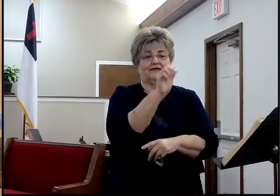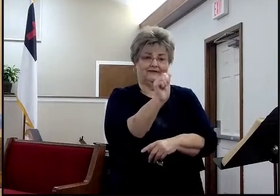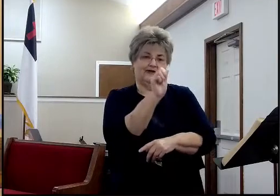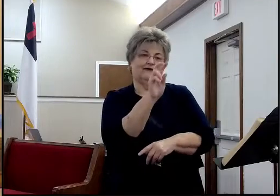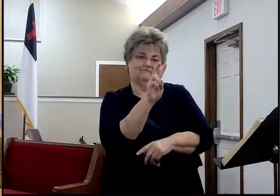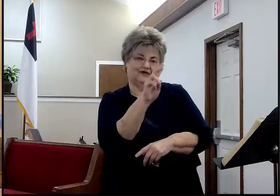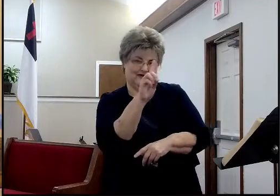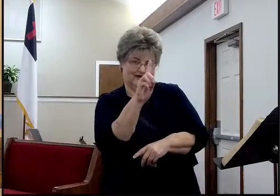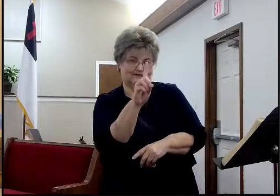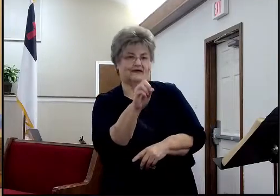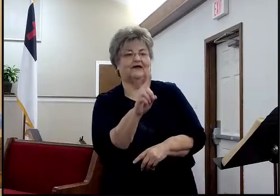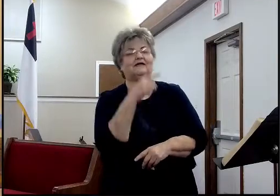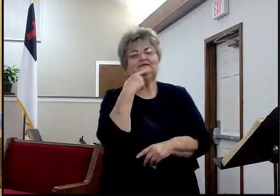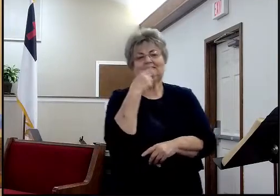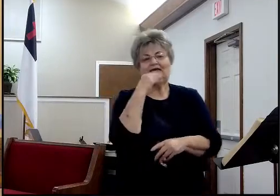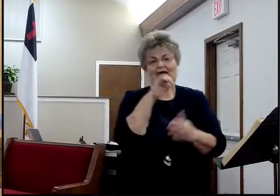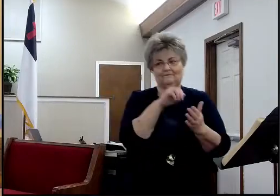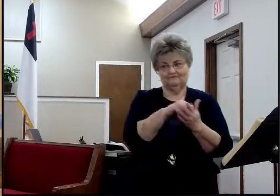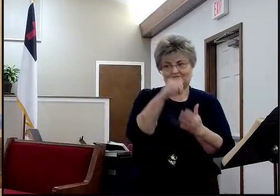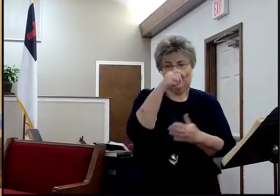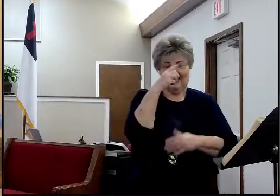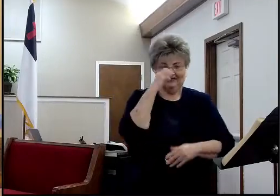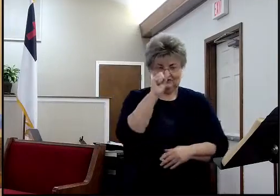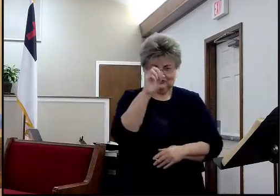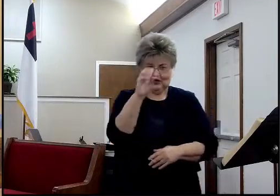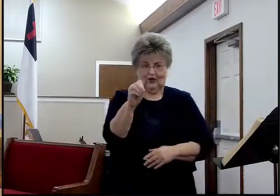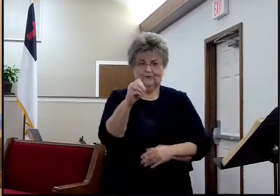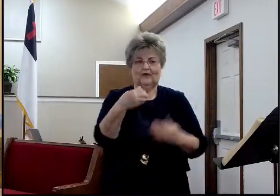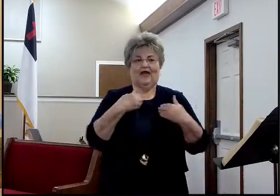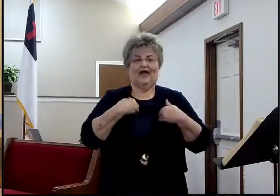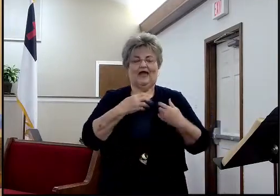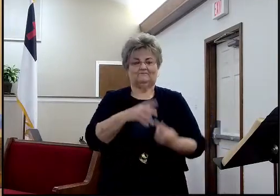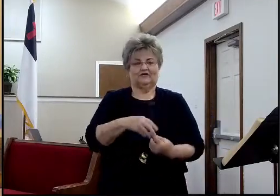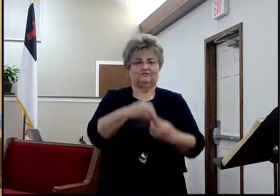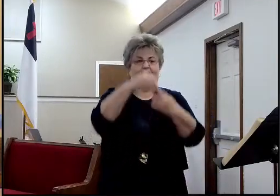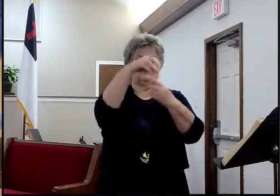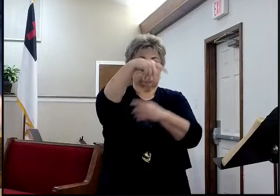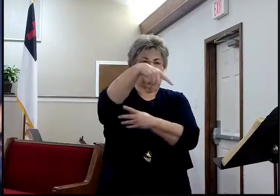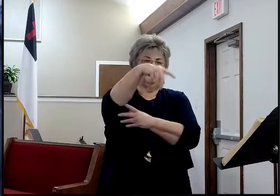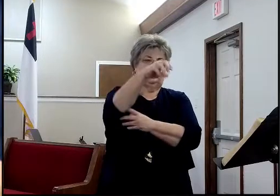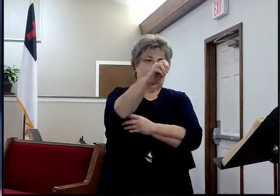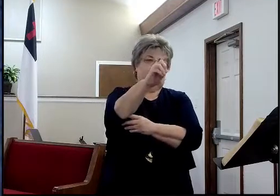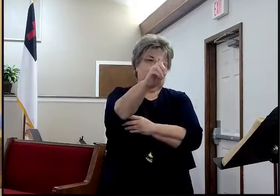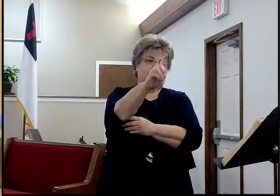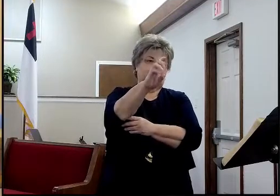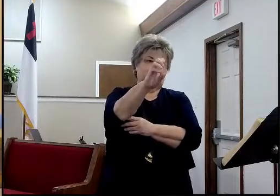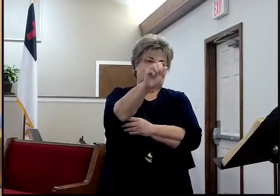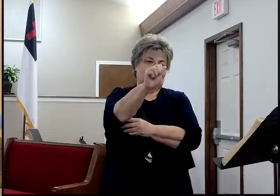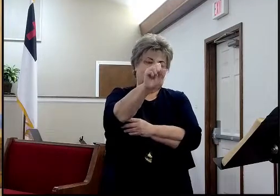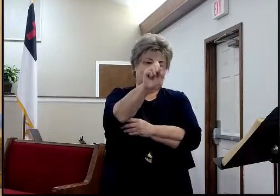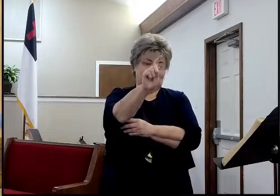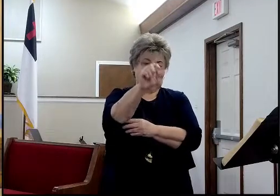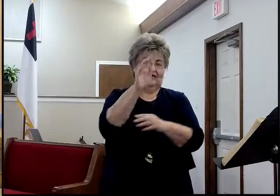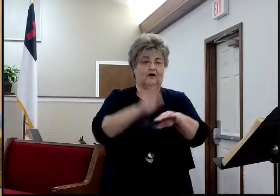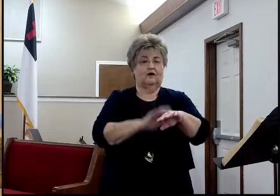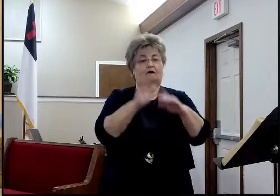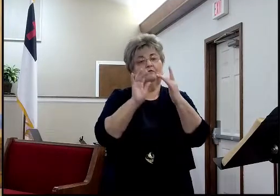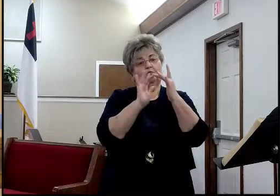And so I say that to say this. We have a special podcast come out tomorrow. And he